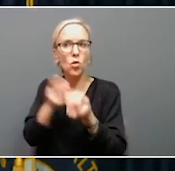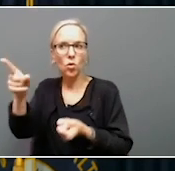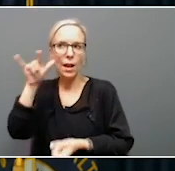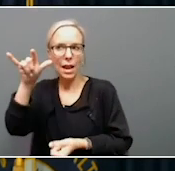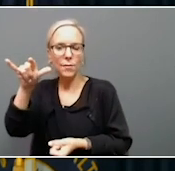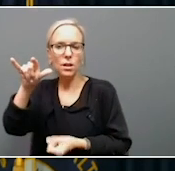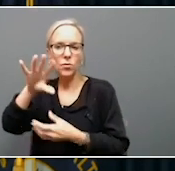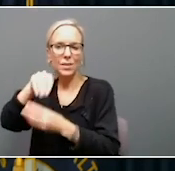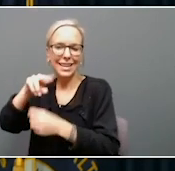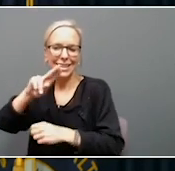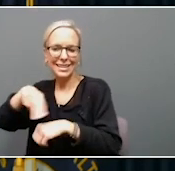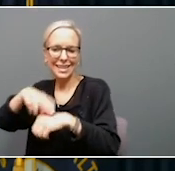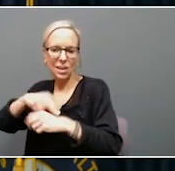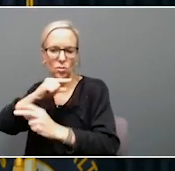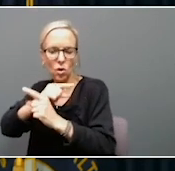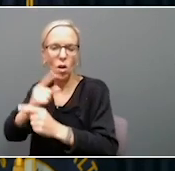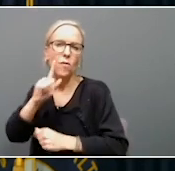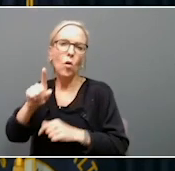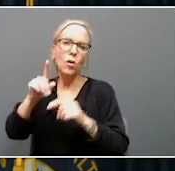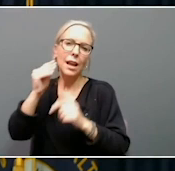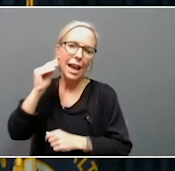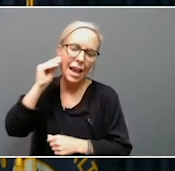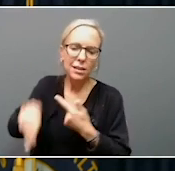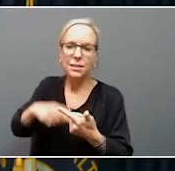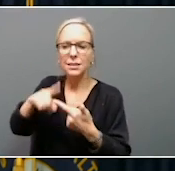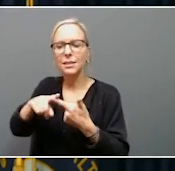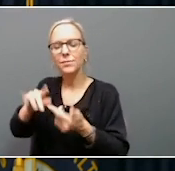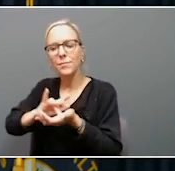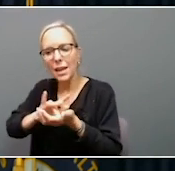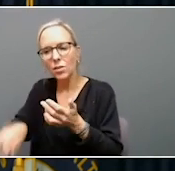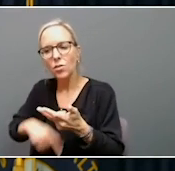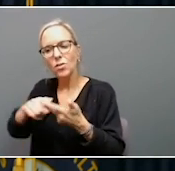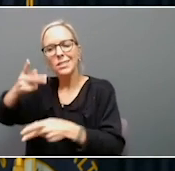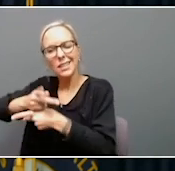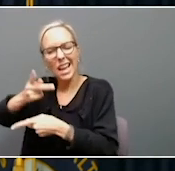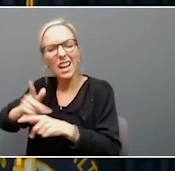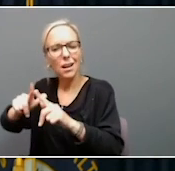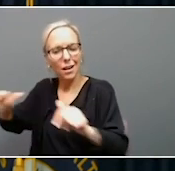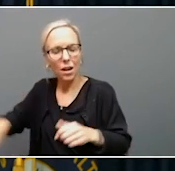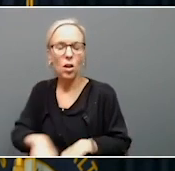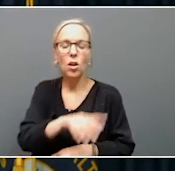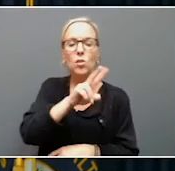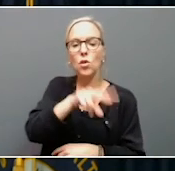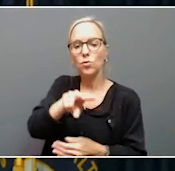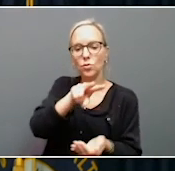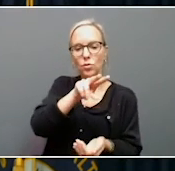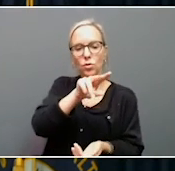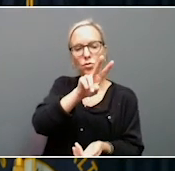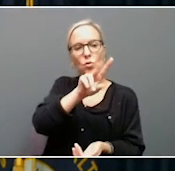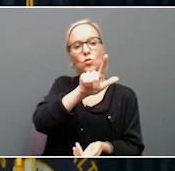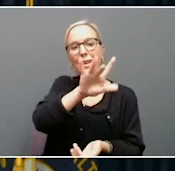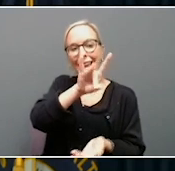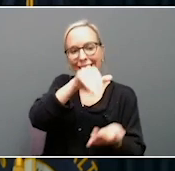housing, transportation, medical expenses, child care, and more. $13,800 for the National Association for Black Veterans